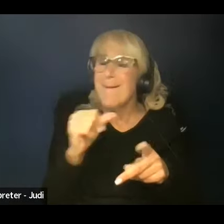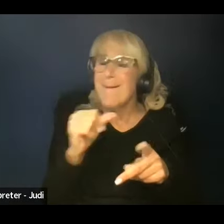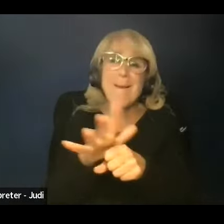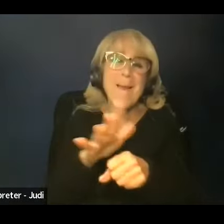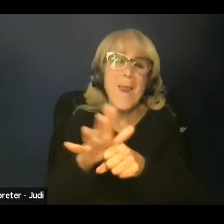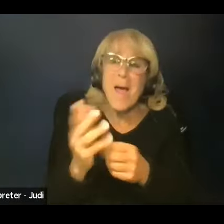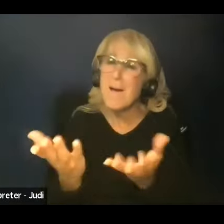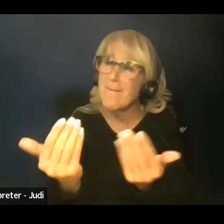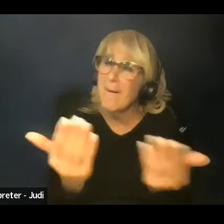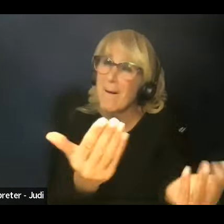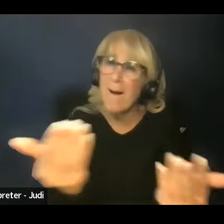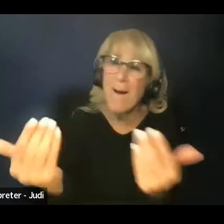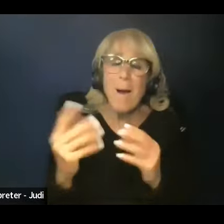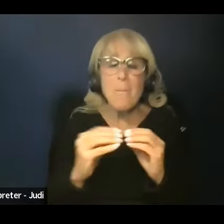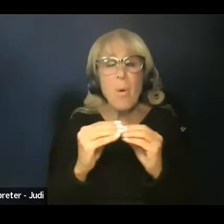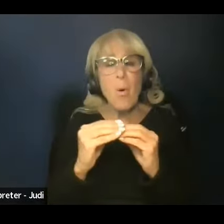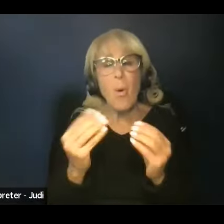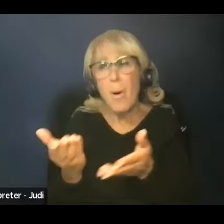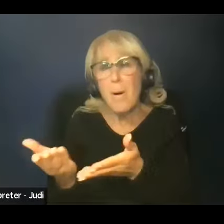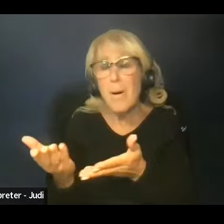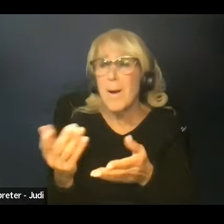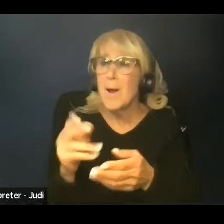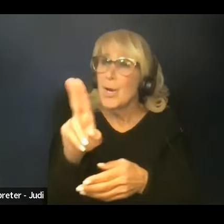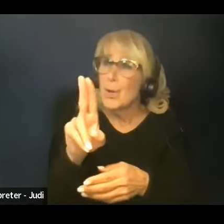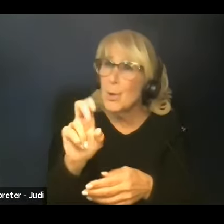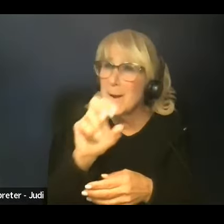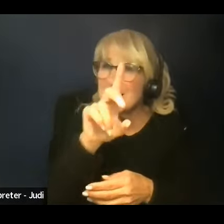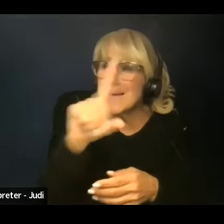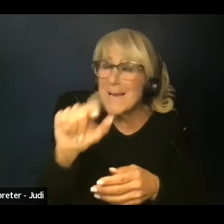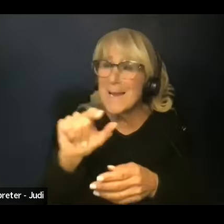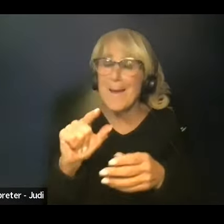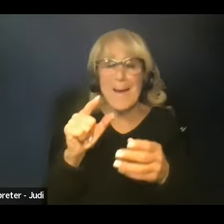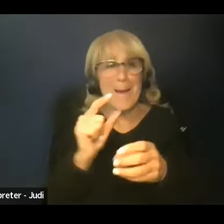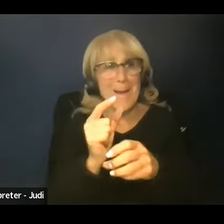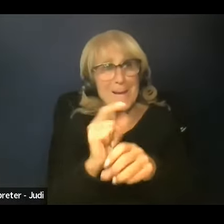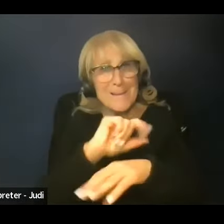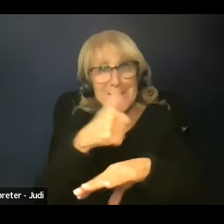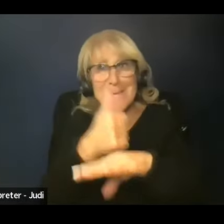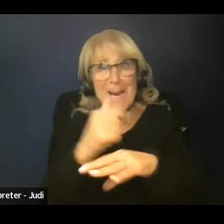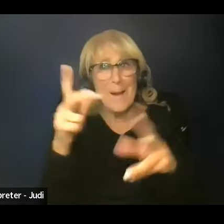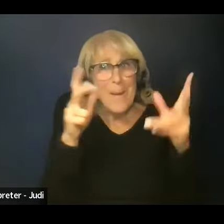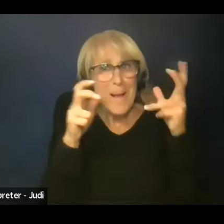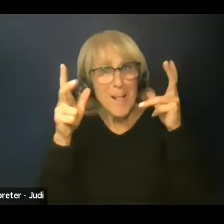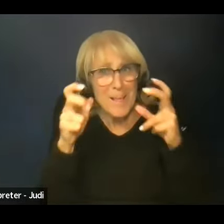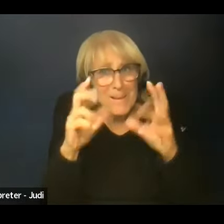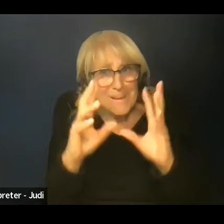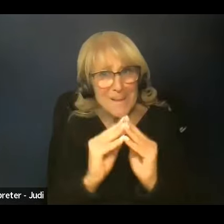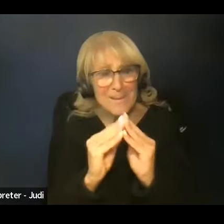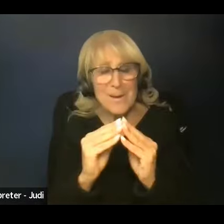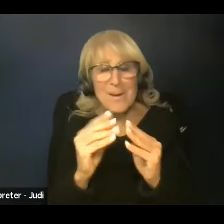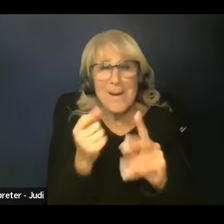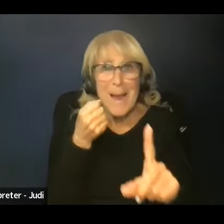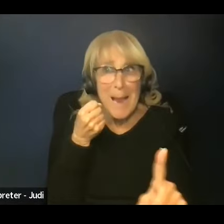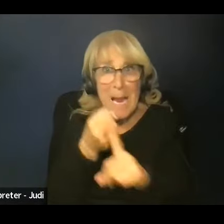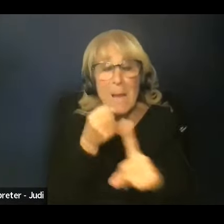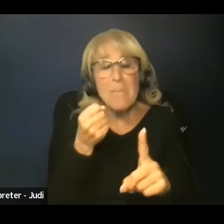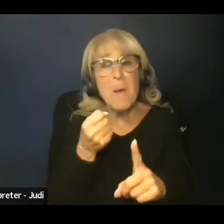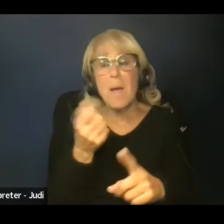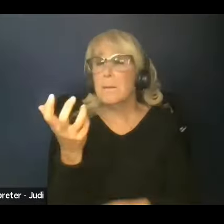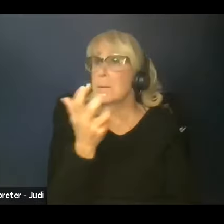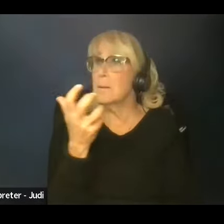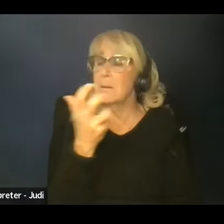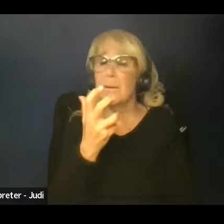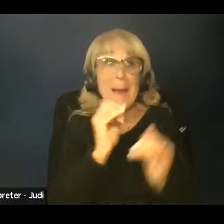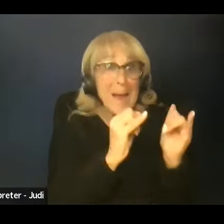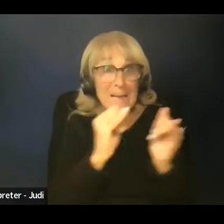bringing USDA in and allowing them to create those listening sessions and community conversations, we realized how much of an impact that that played even in our